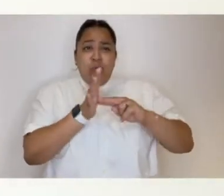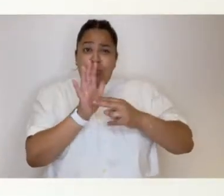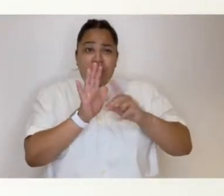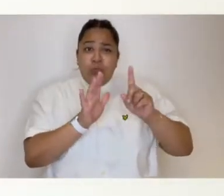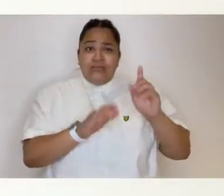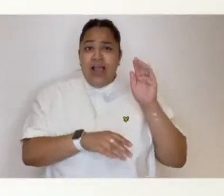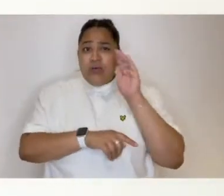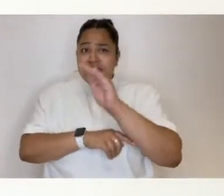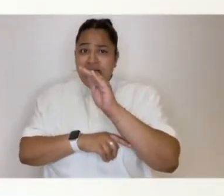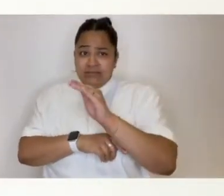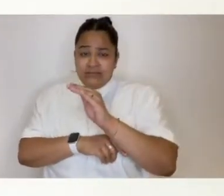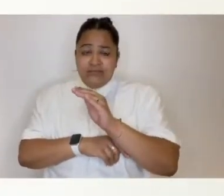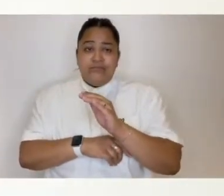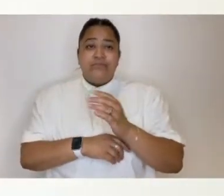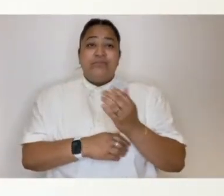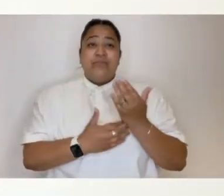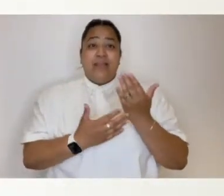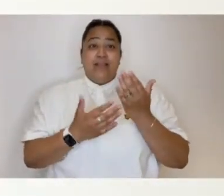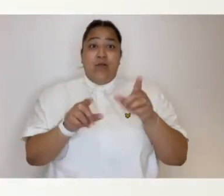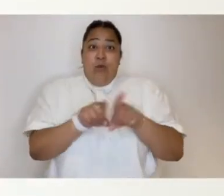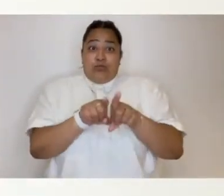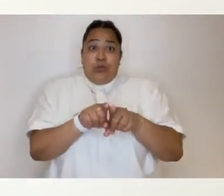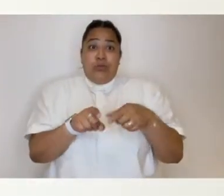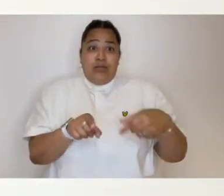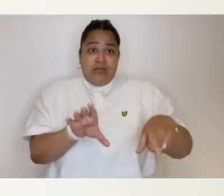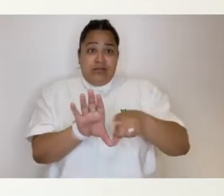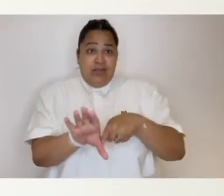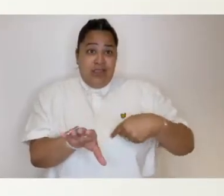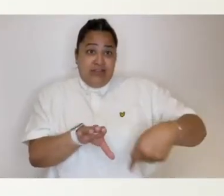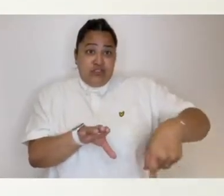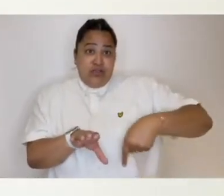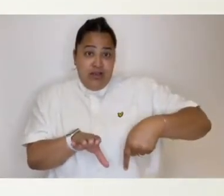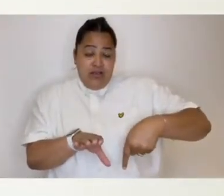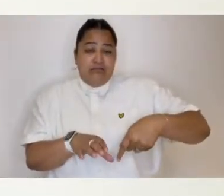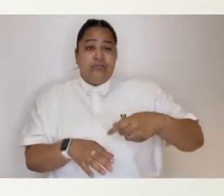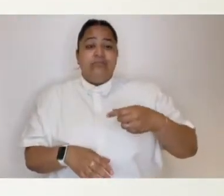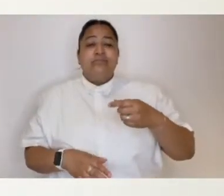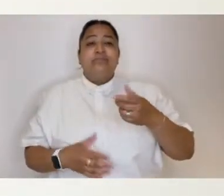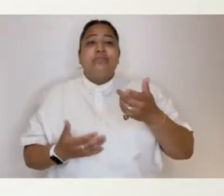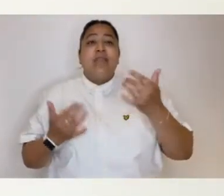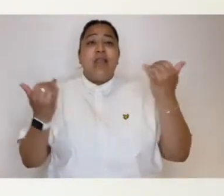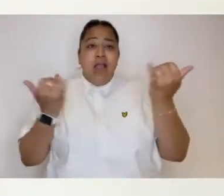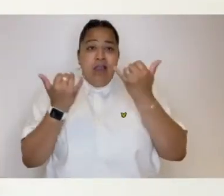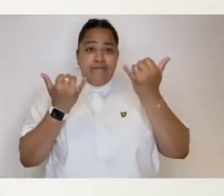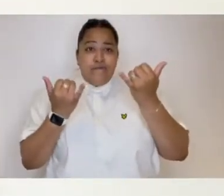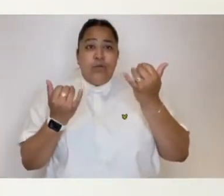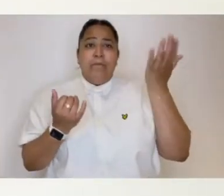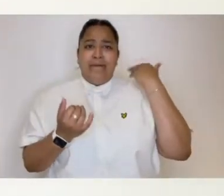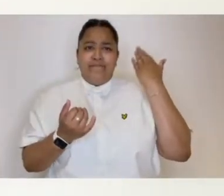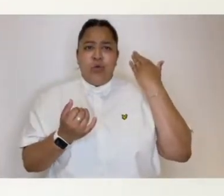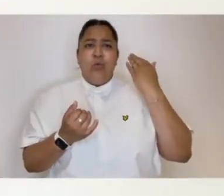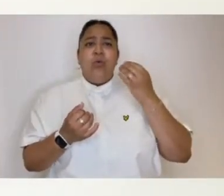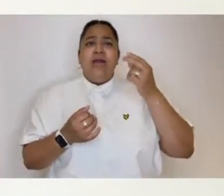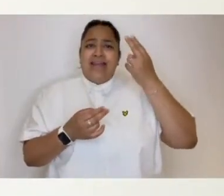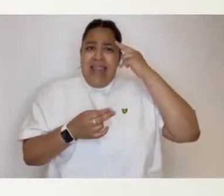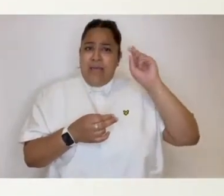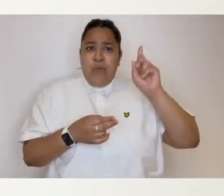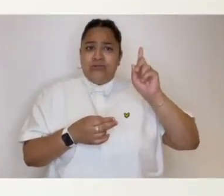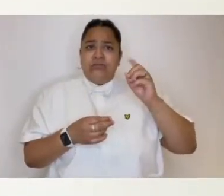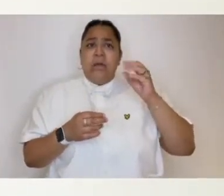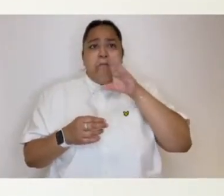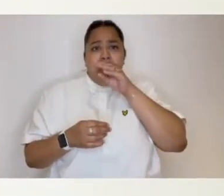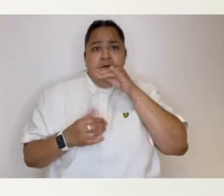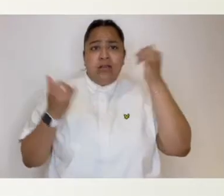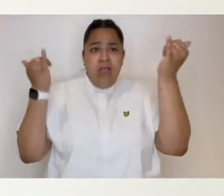outside. This is also the first year where the Carnival will be officially renamed from the Barking